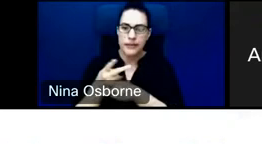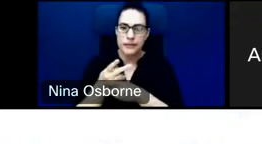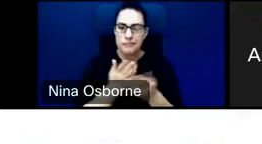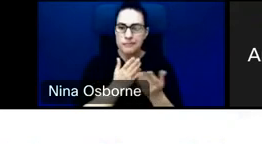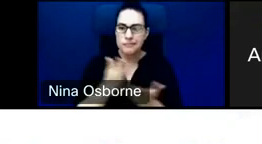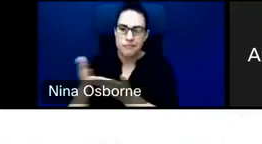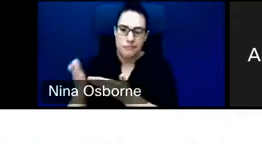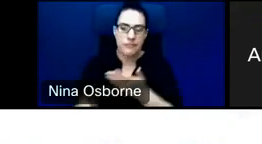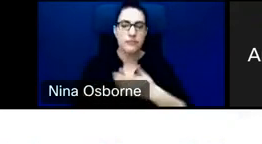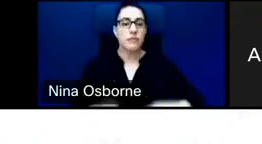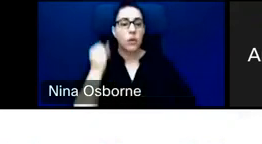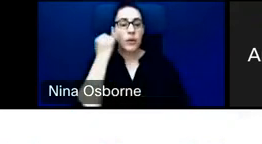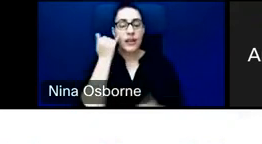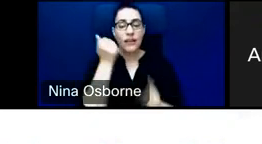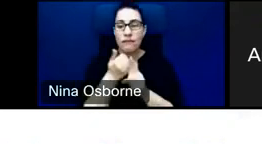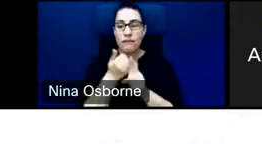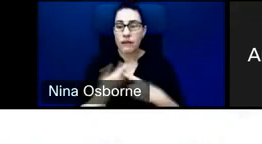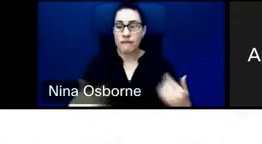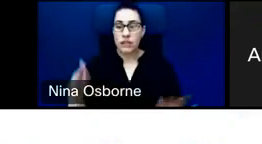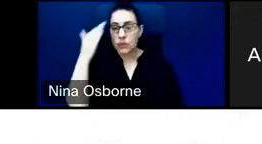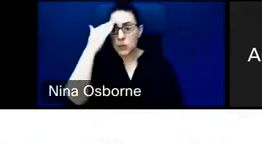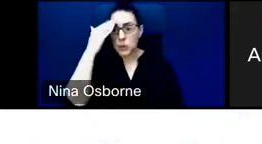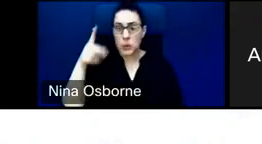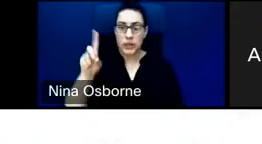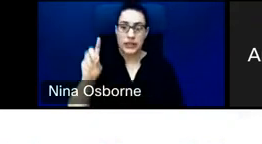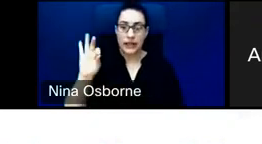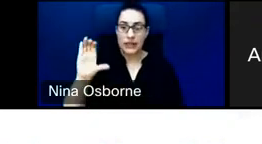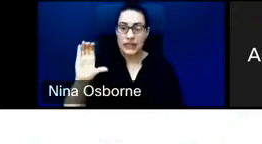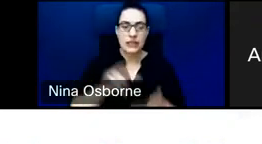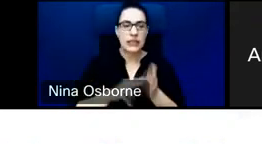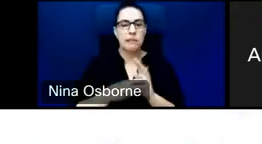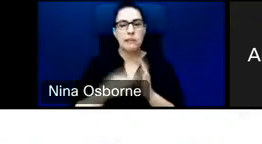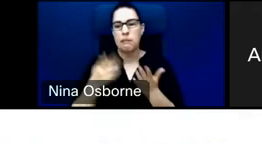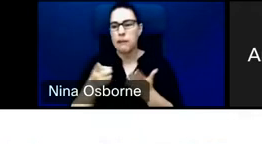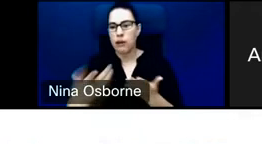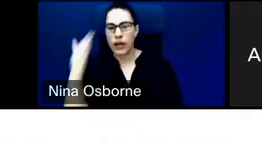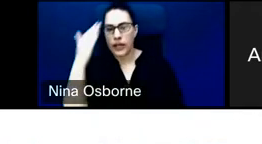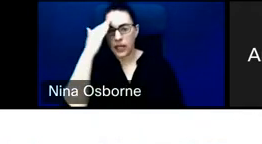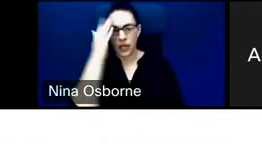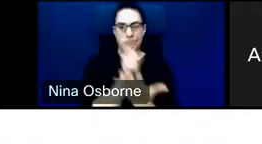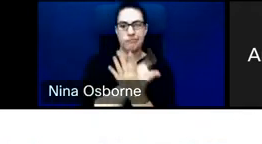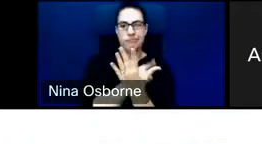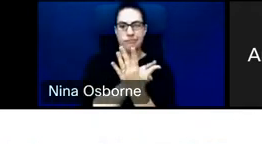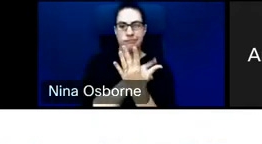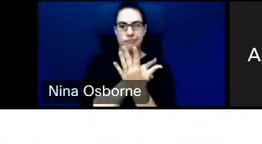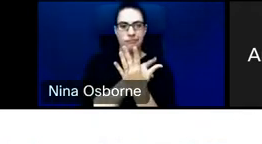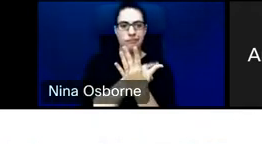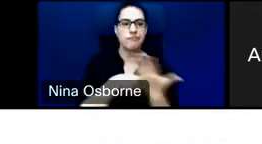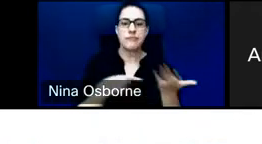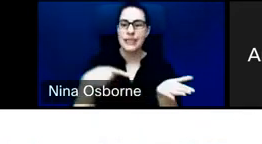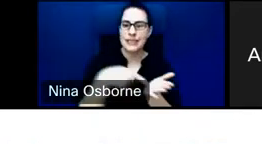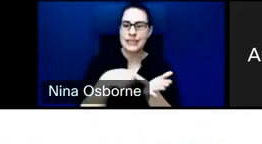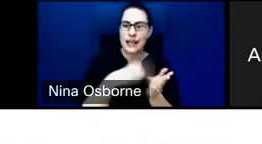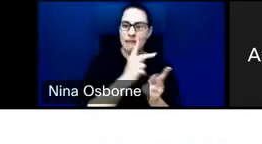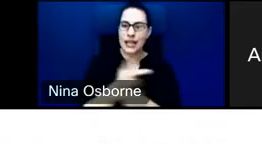if you are familiar with DFC at all, that you're probably going to be familiar with is debt financing. Debt financing falls into two categories,